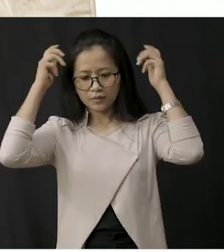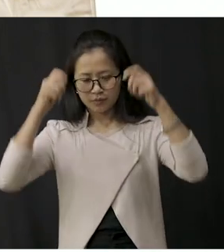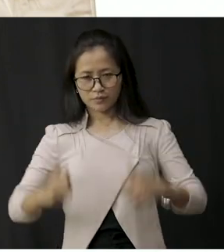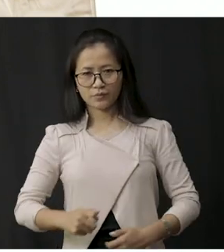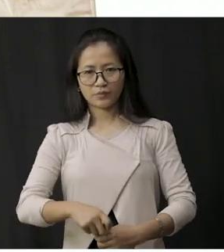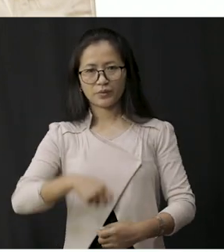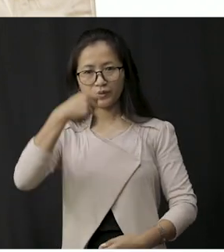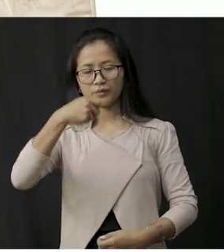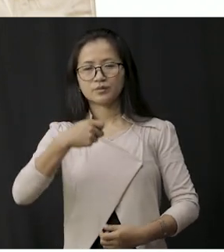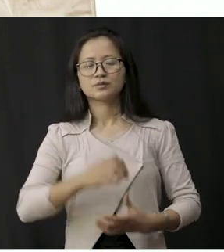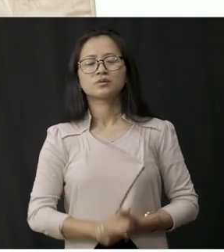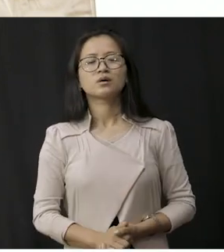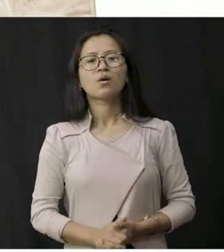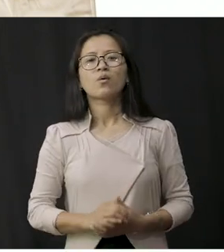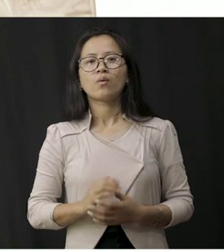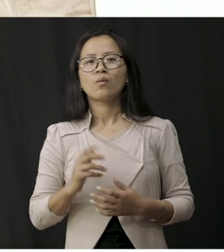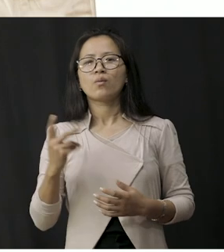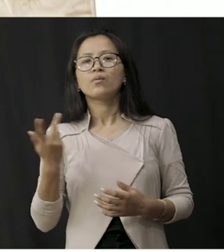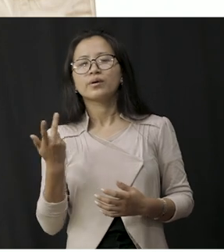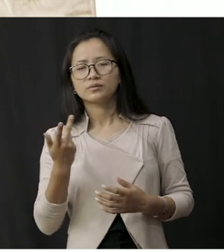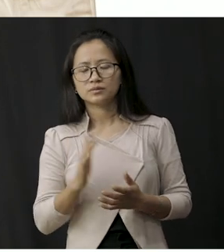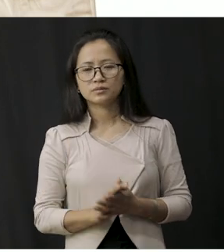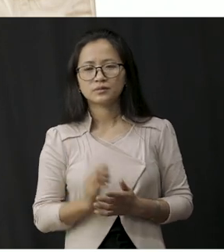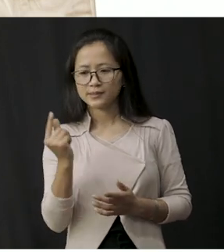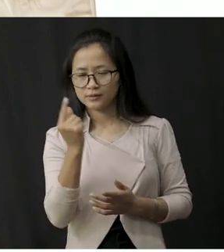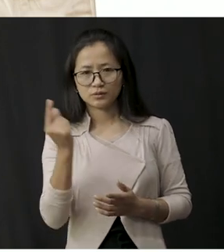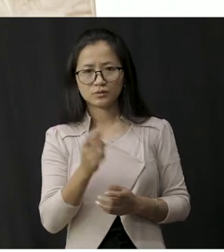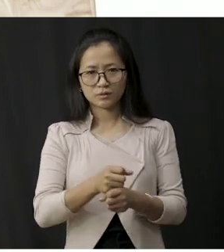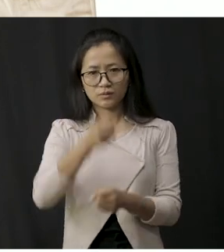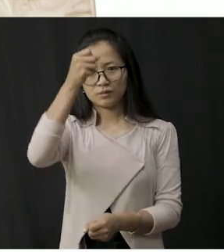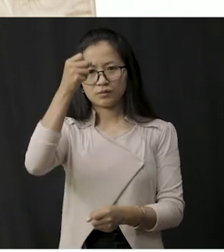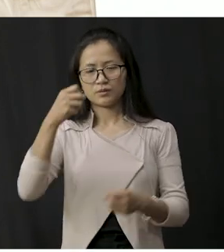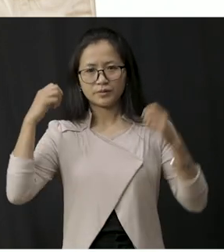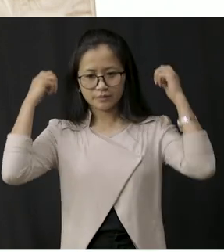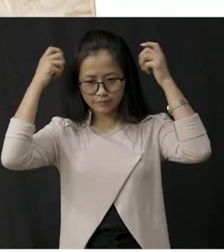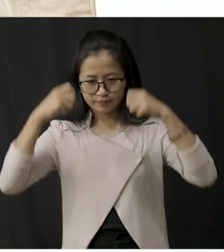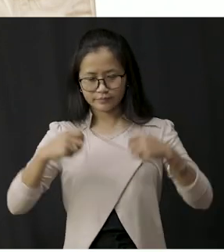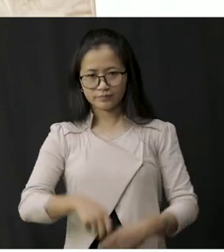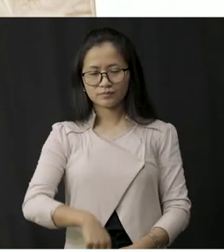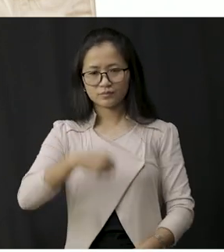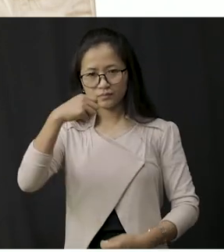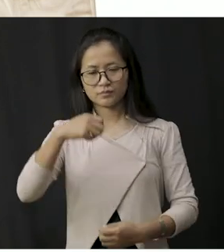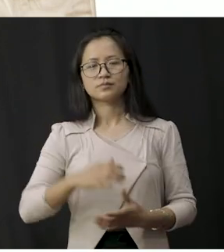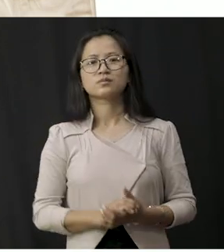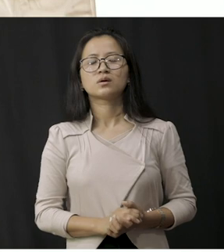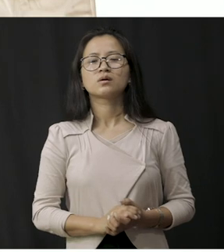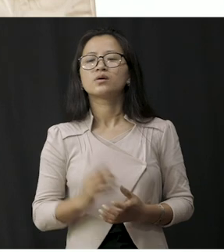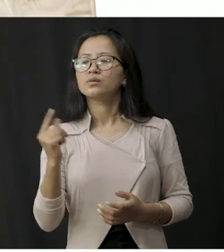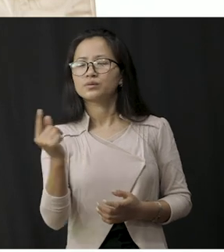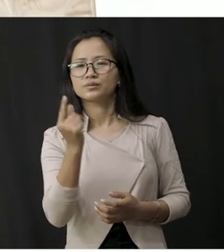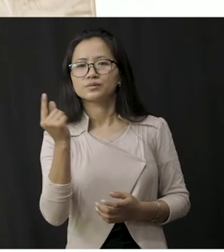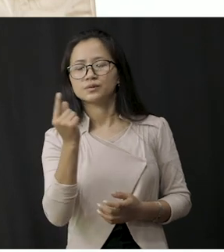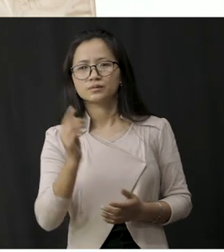raincoat so students when do we use umbrella and raincoat students we